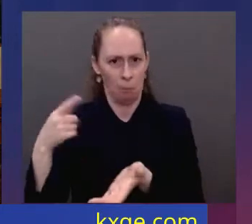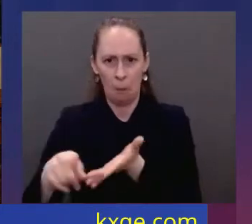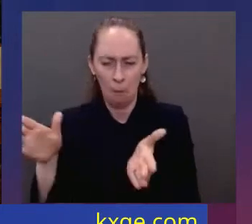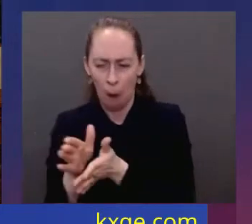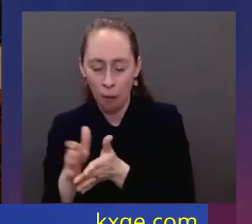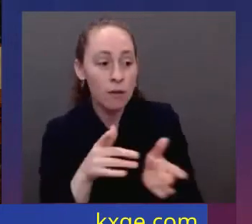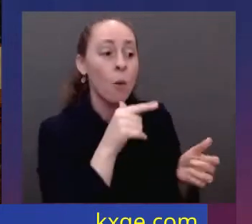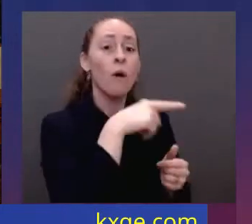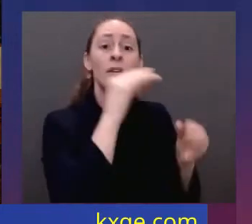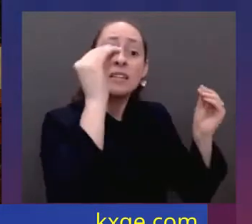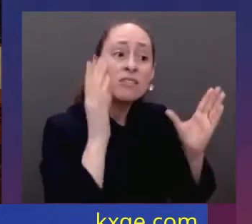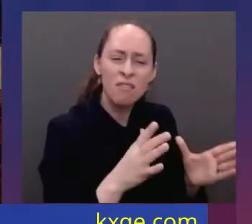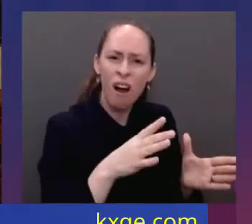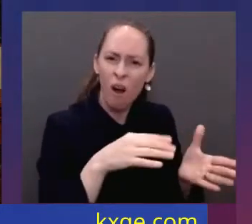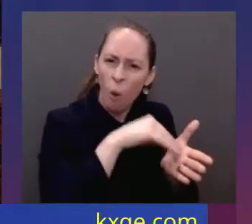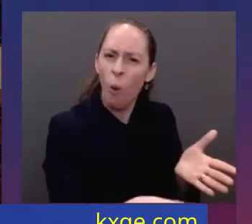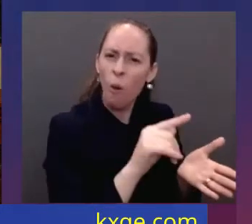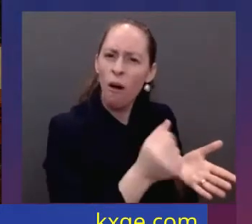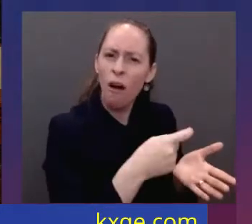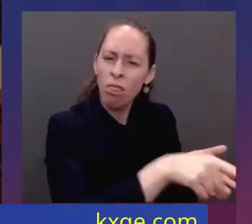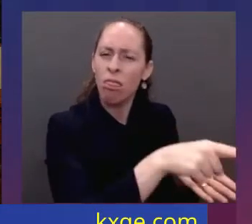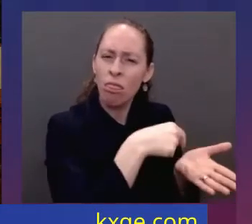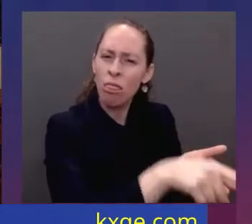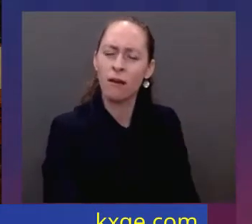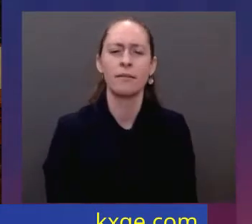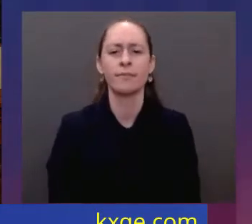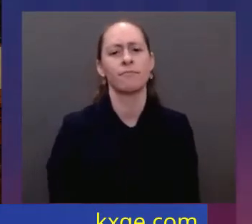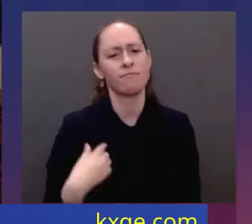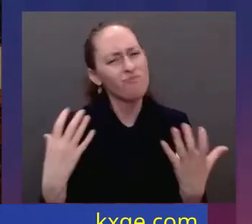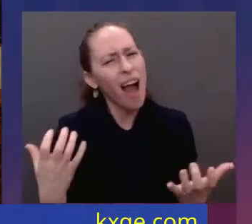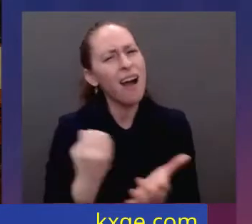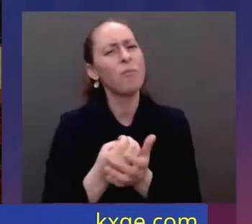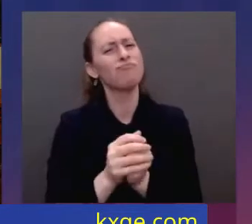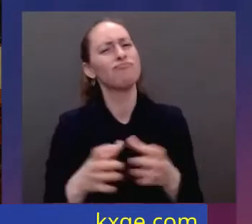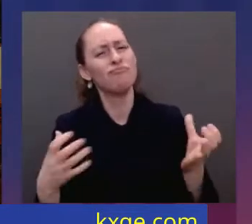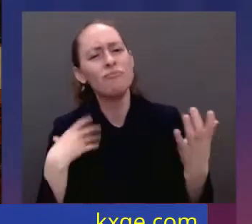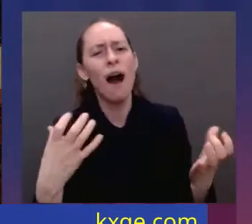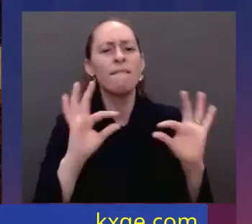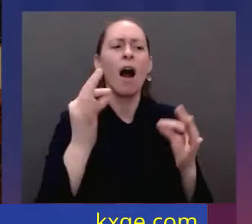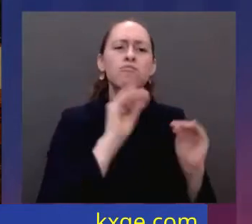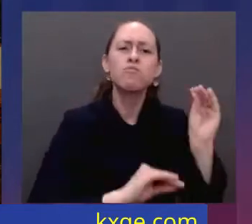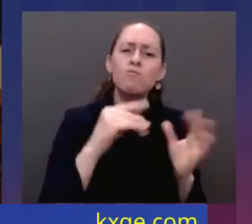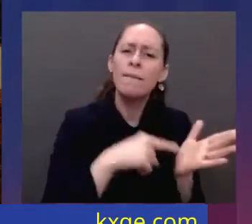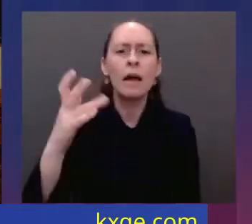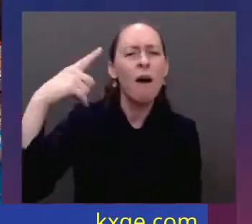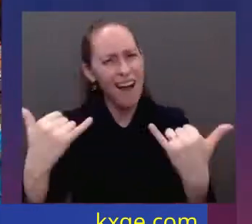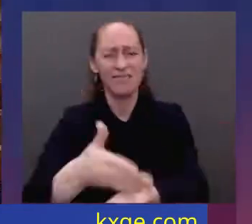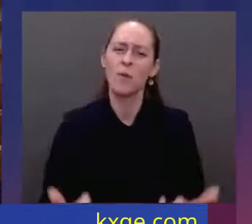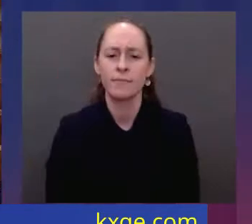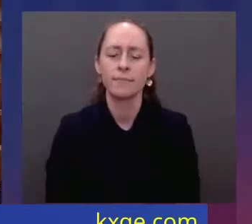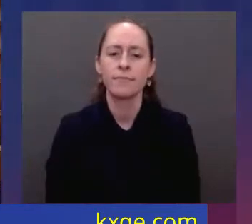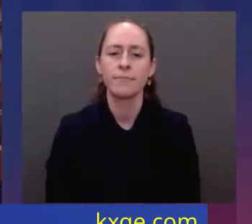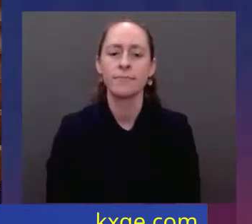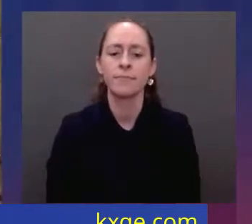grow the economy, lower the cost of families. So what are we waiting for? Let's get this done. We all know we've got to make changes. And while you're at it,